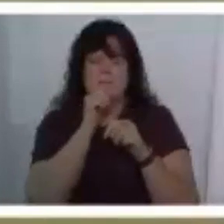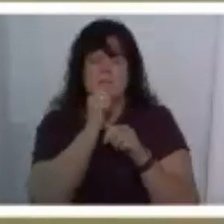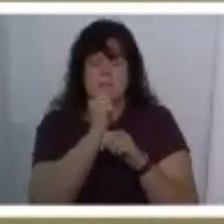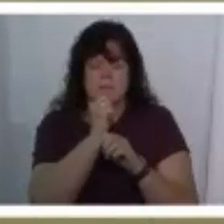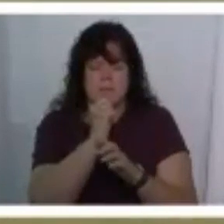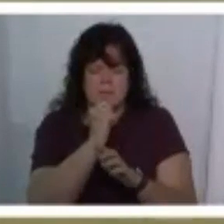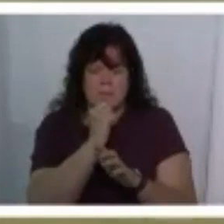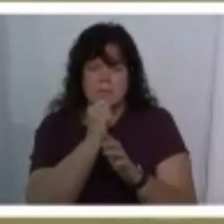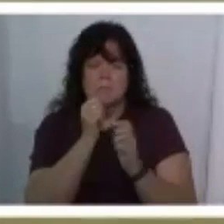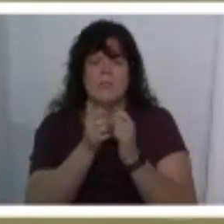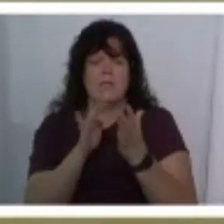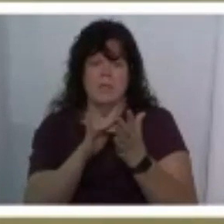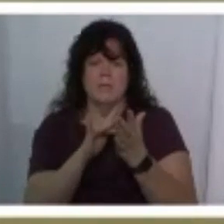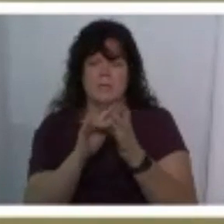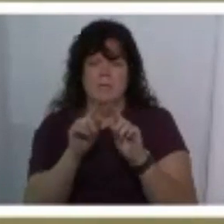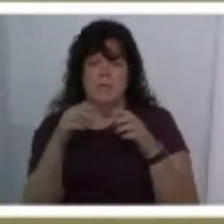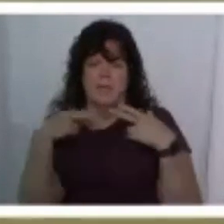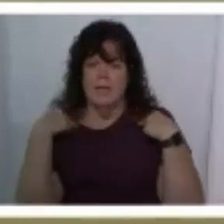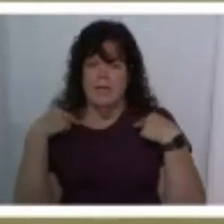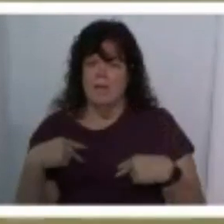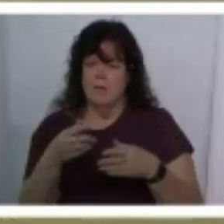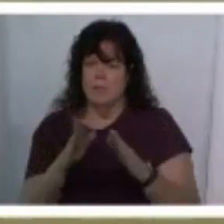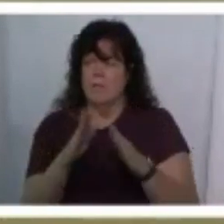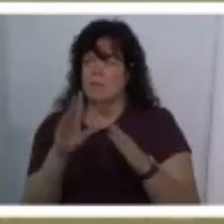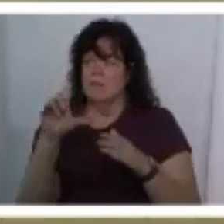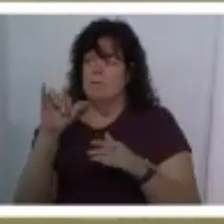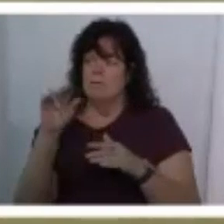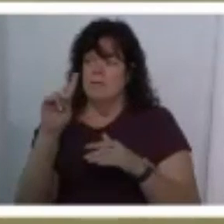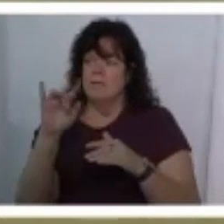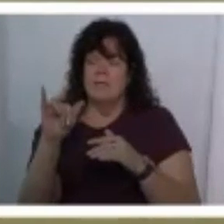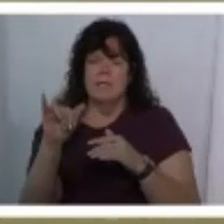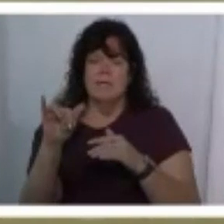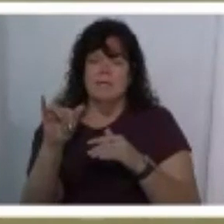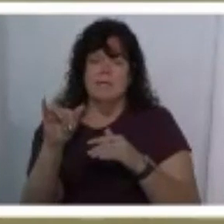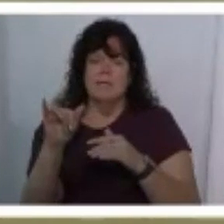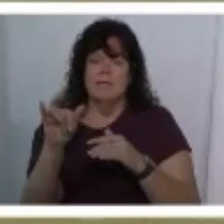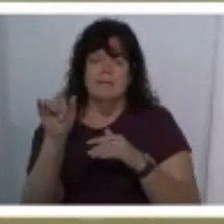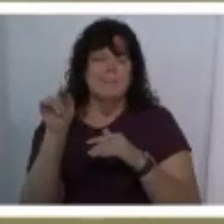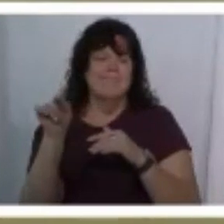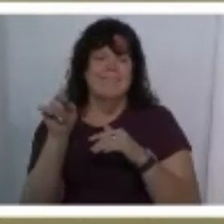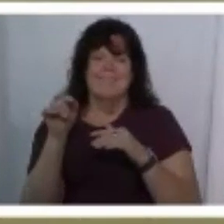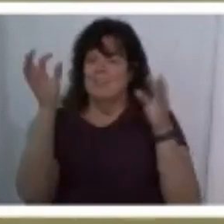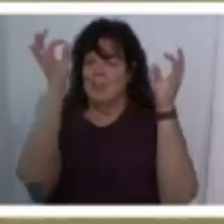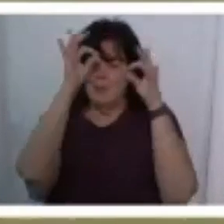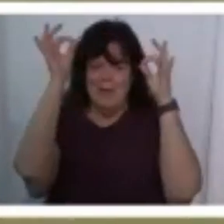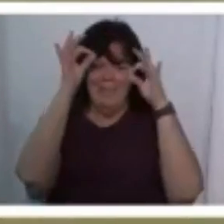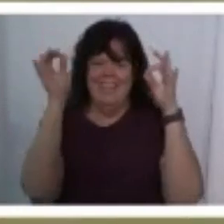way because it just wasn't healthy in so many ways anyway lindy um she has no idea